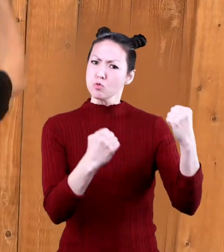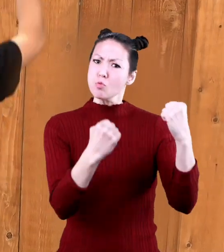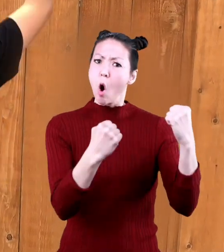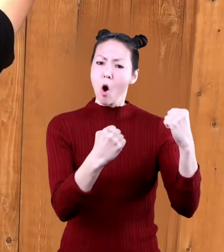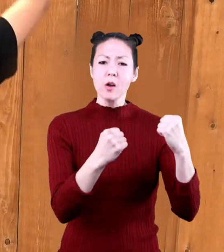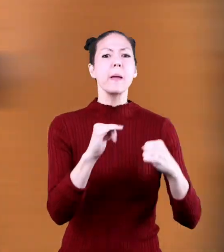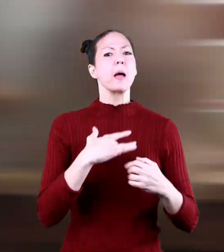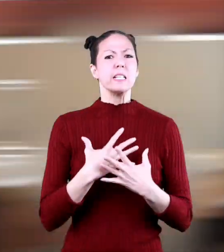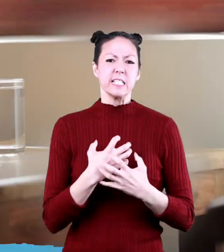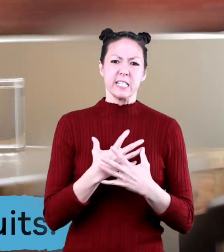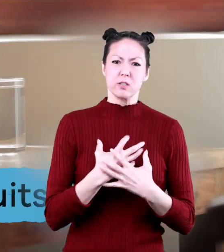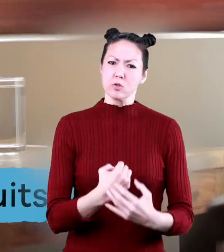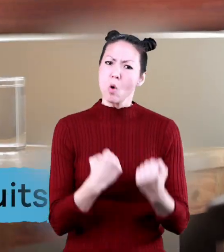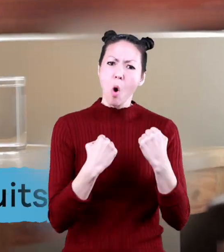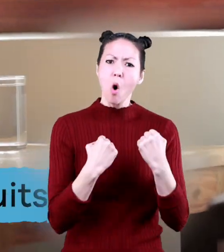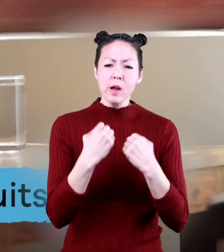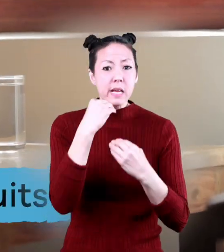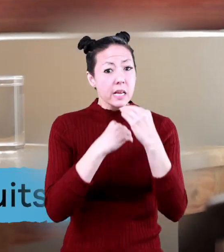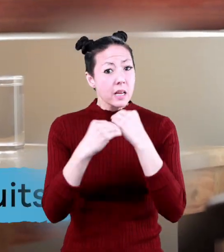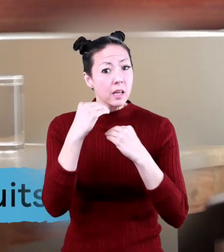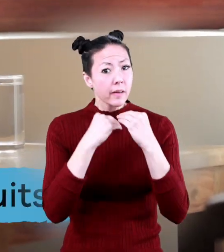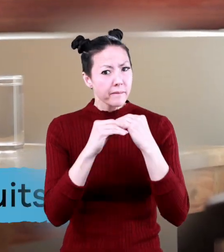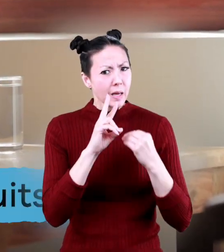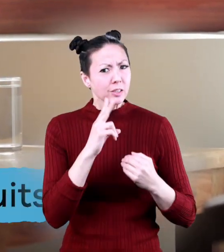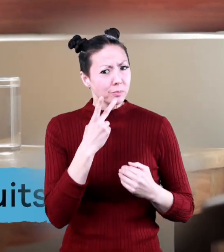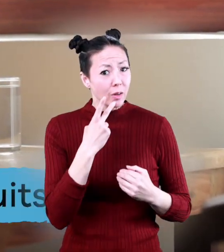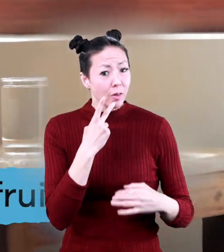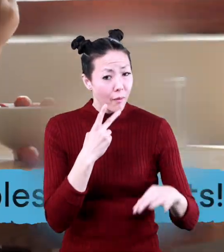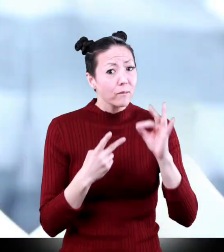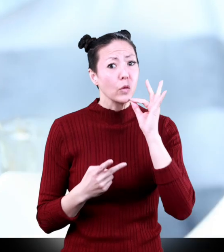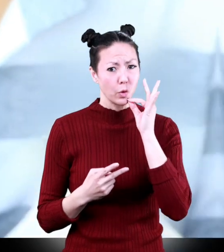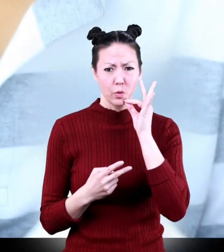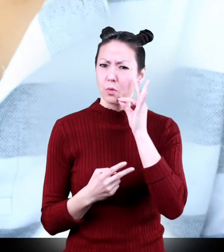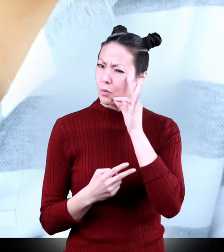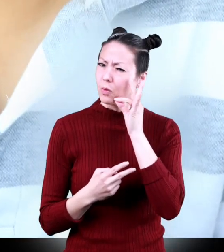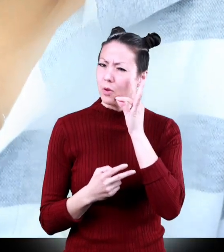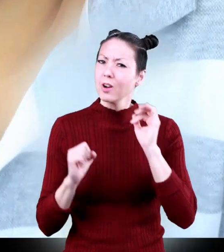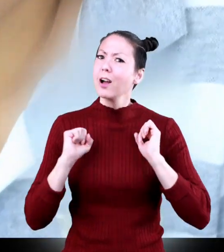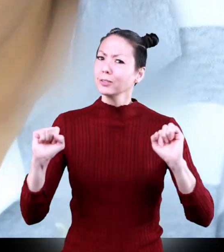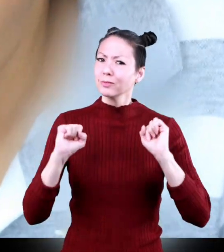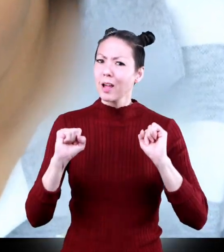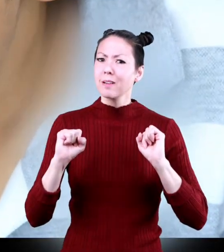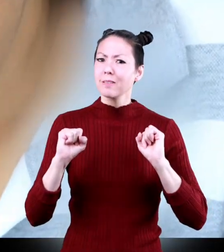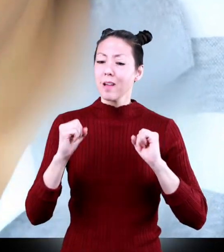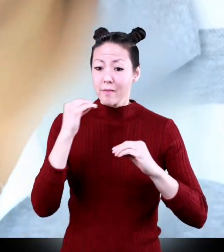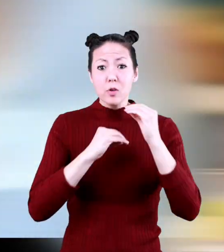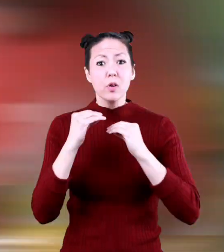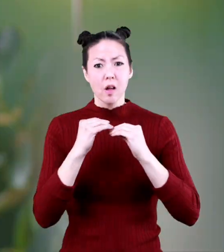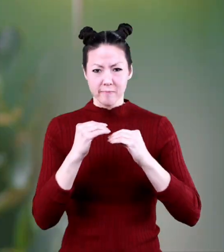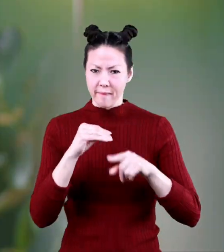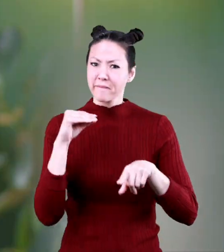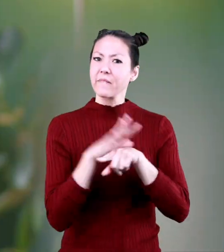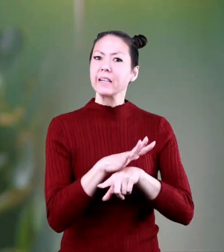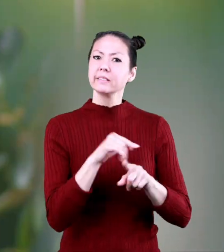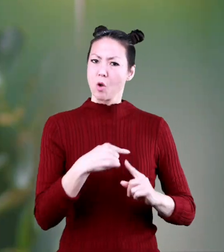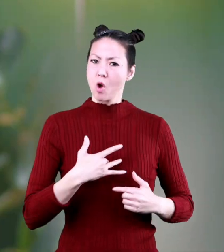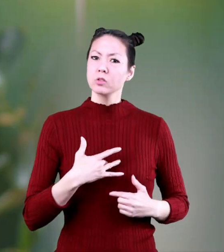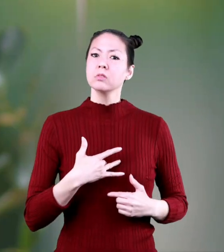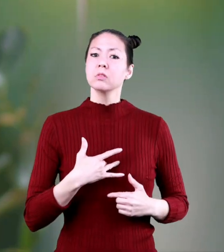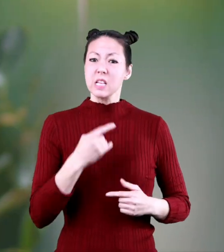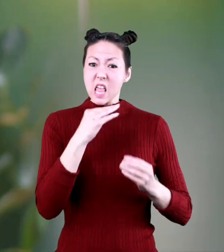become stronger eat your vegetables and fruits like exercise food affects your heart too